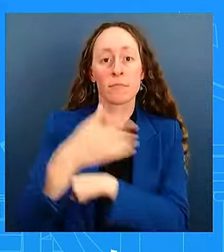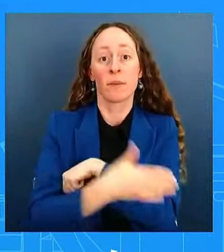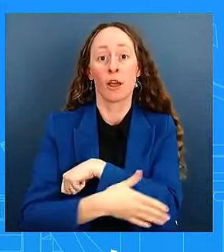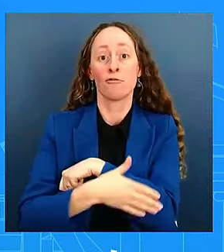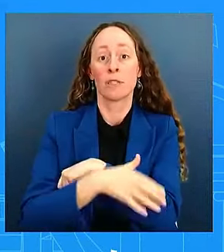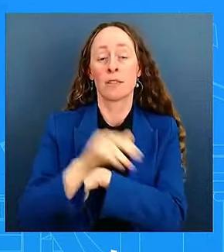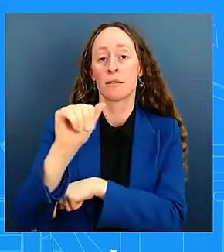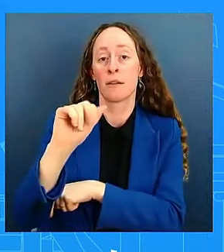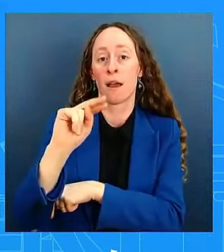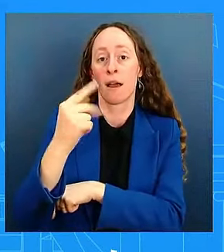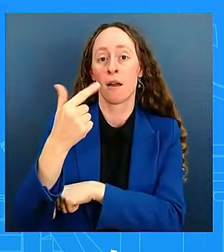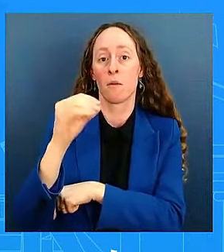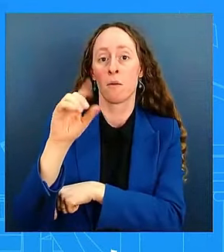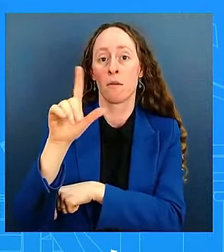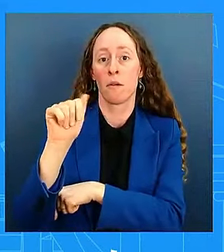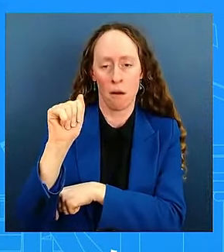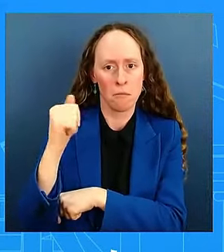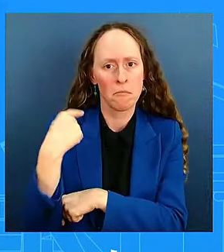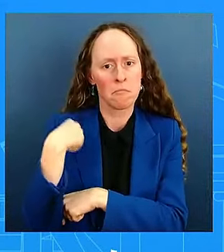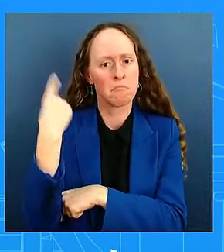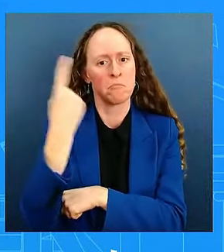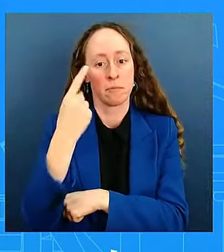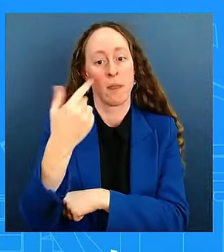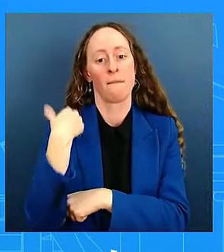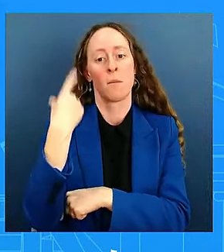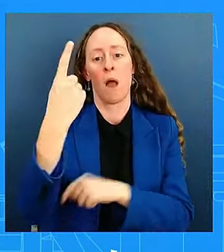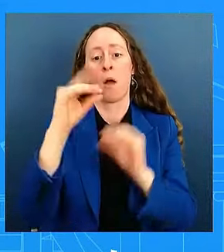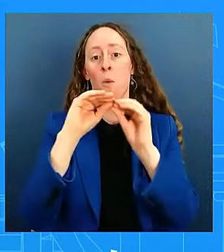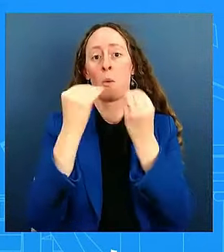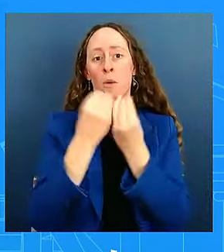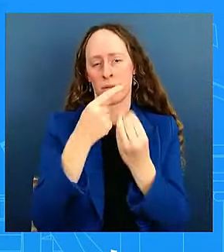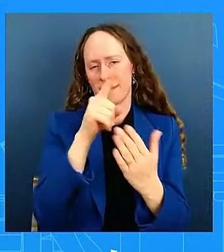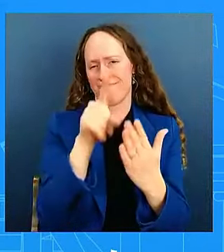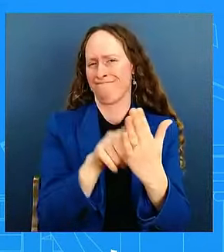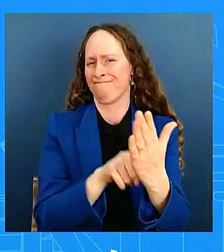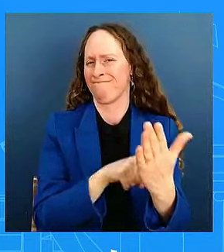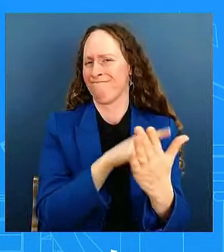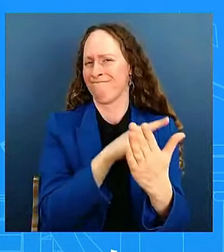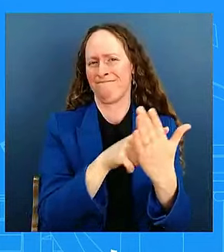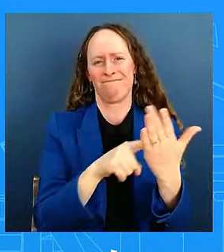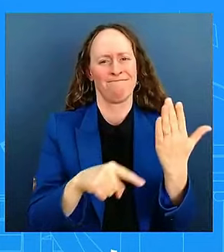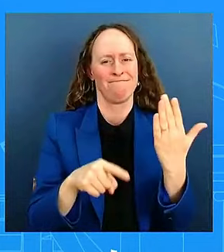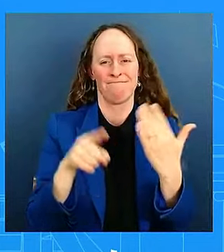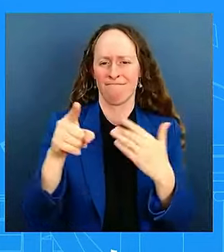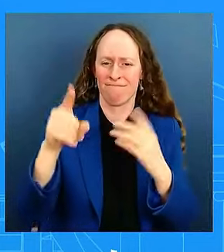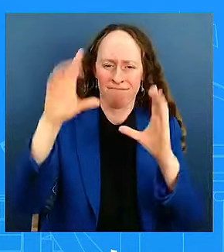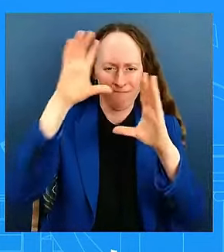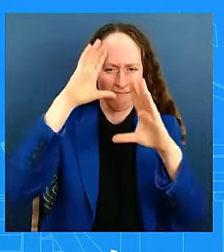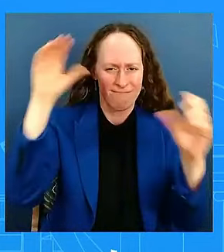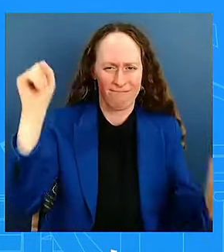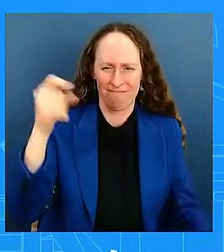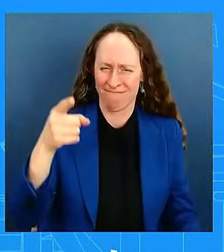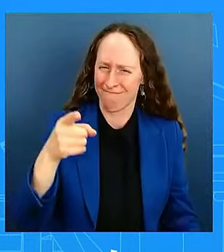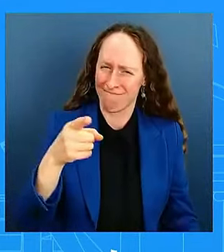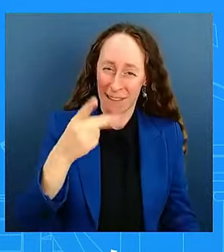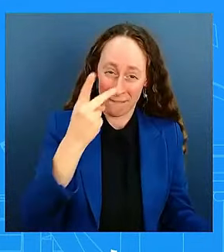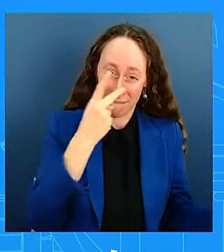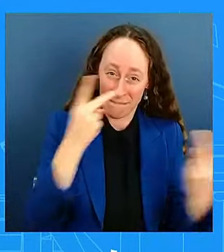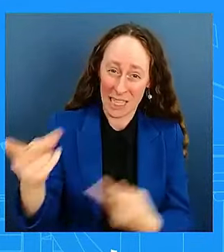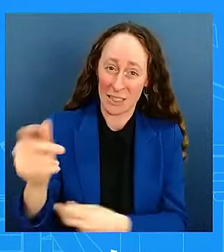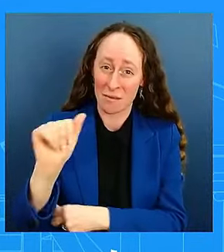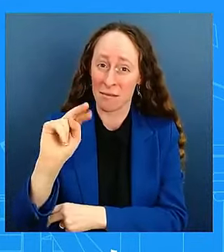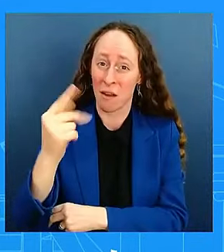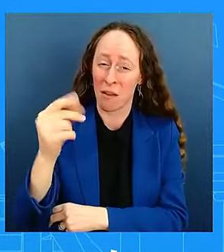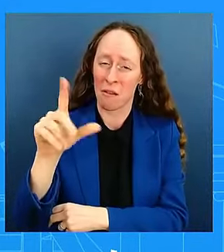administration's, quote, silence on human rights violations in Angola ahead of the president's visit. Calling out the administration's focus on private